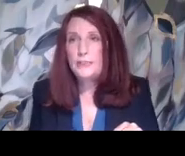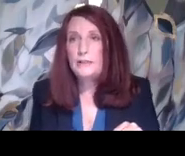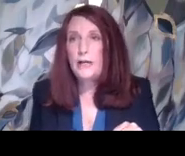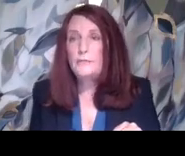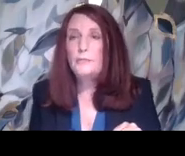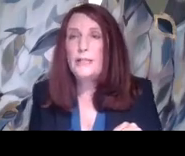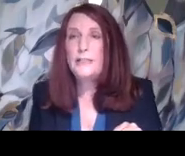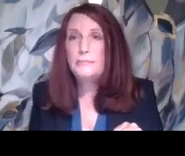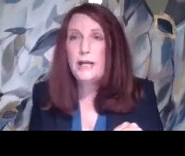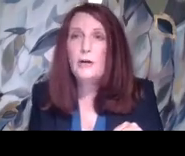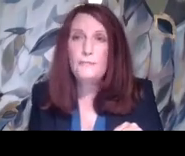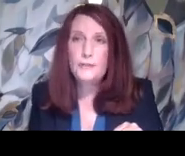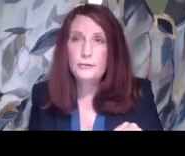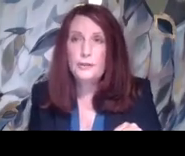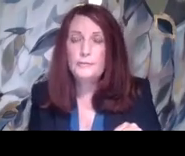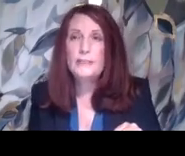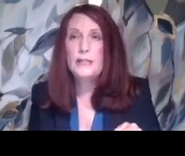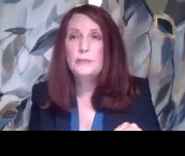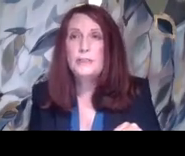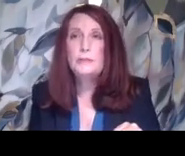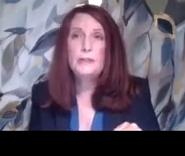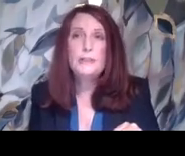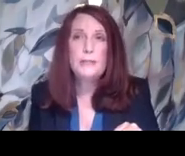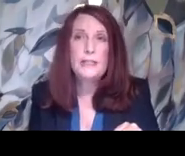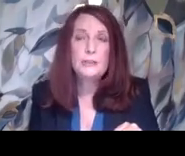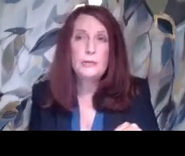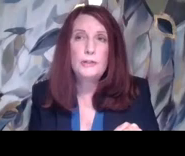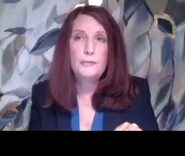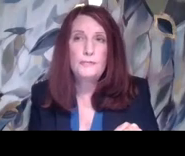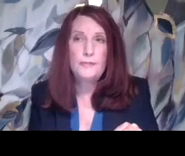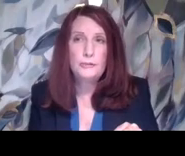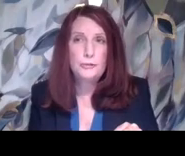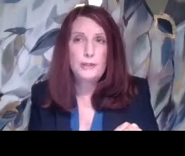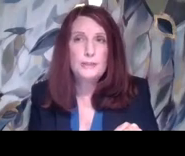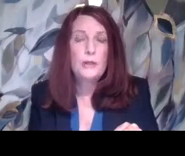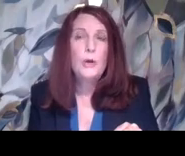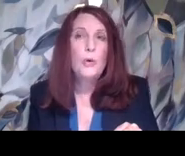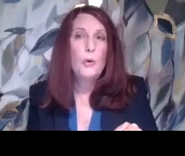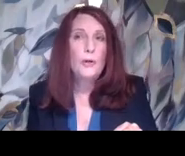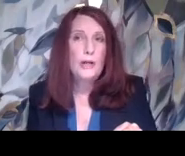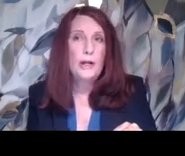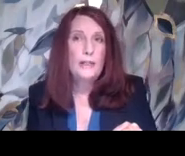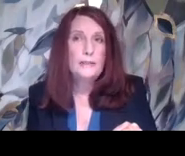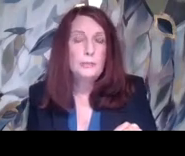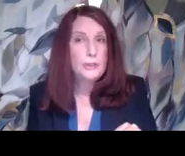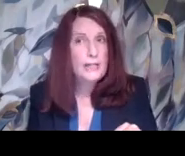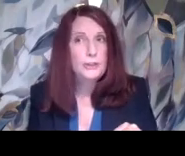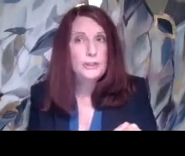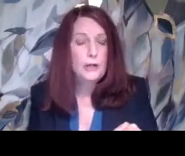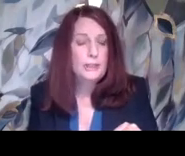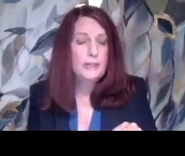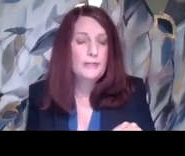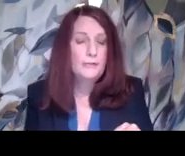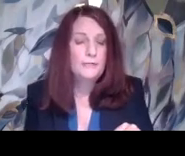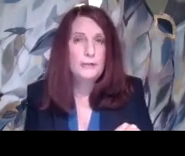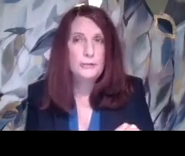which you see a lot of complaints about are field trips. Kids with disabilities being excluded from field trips or protections